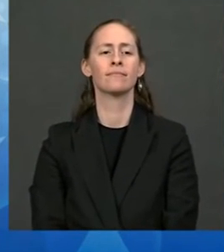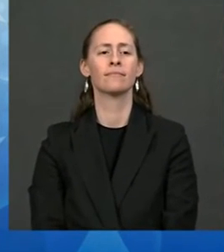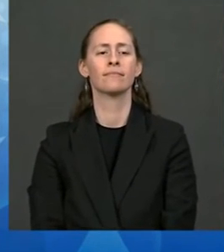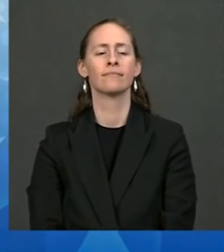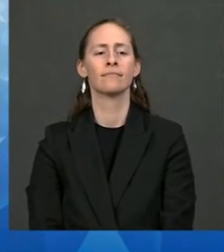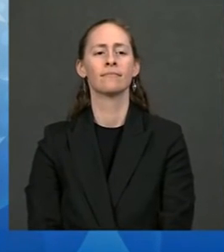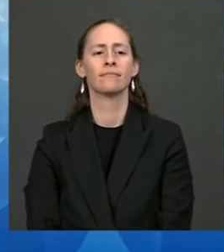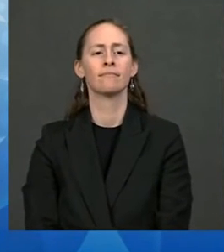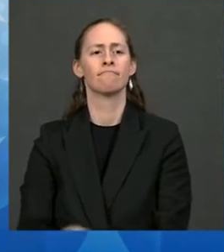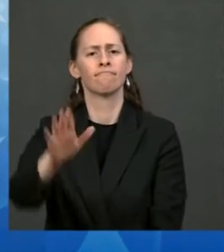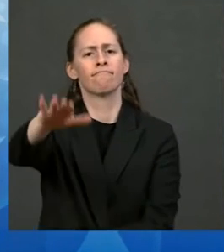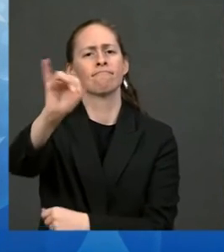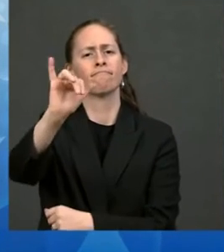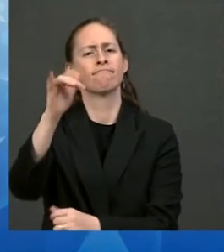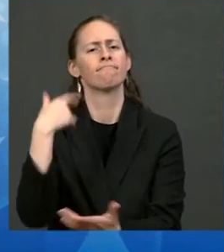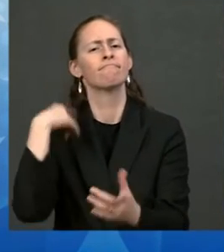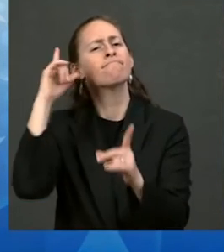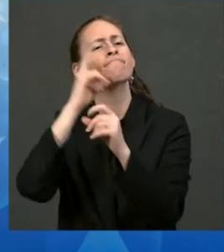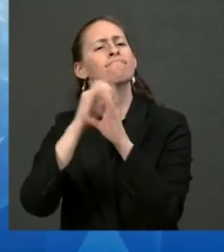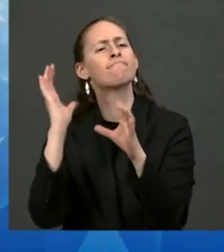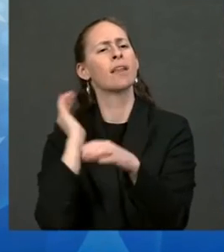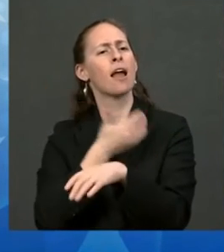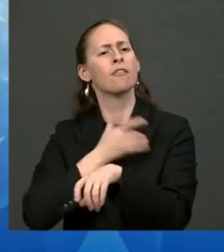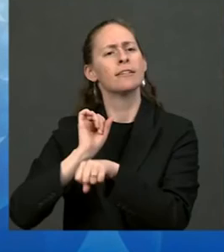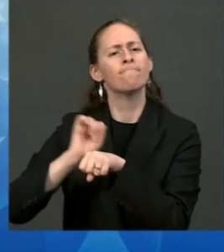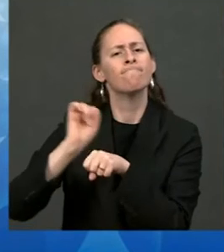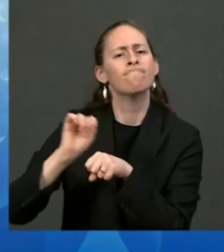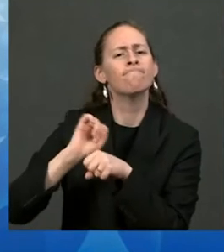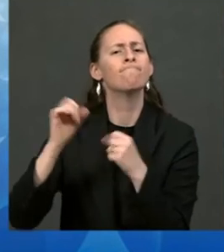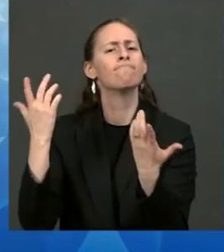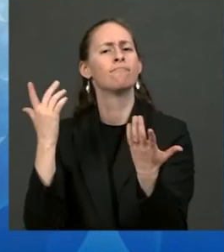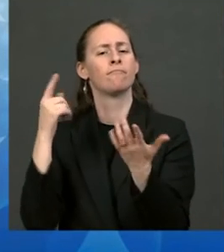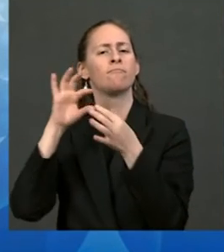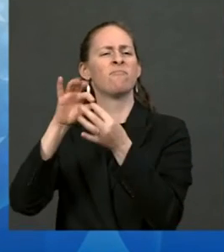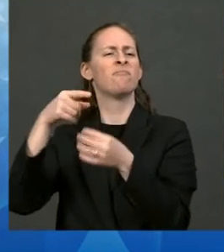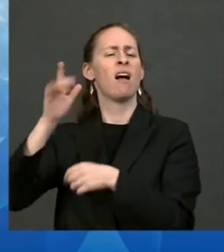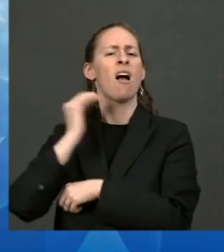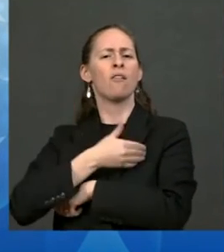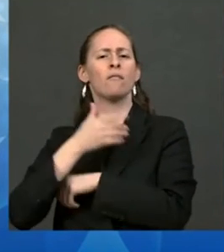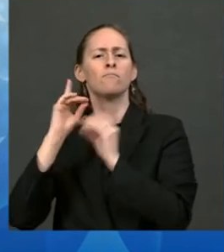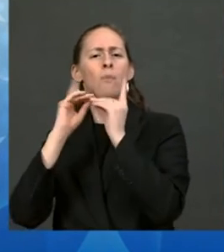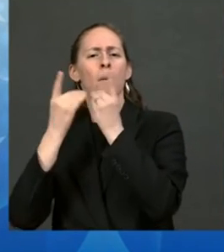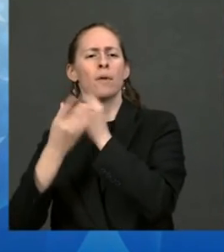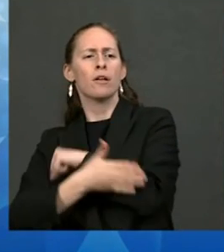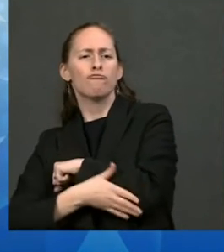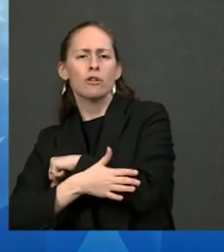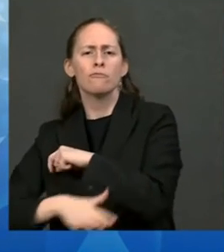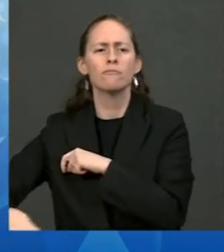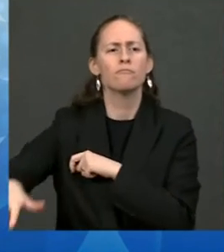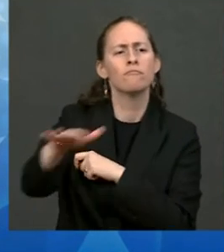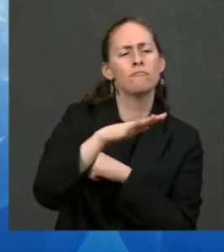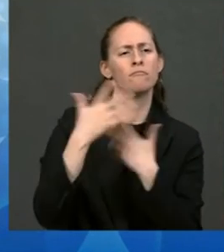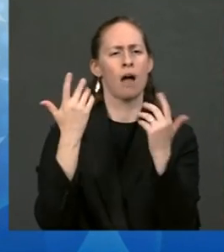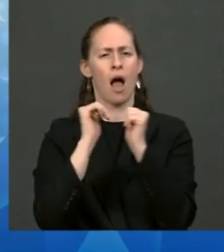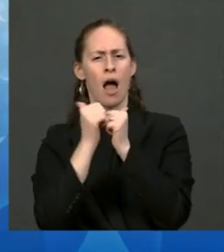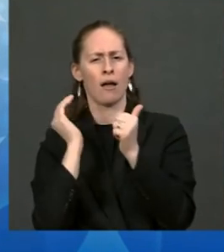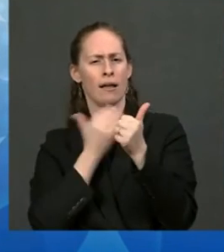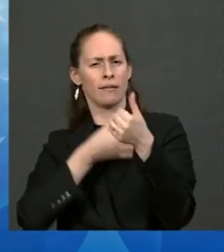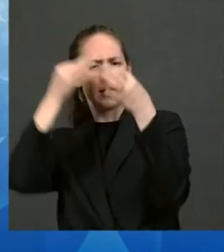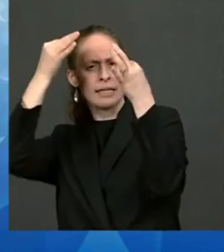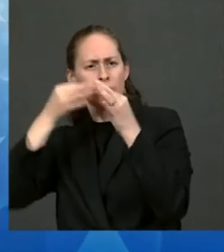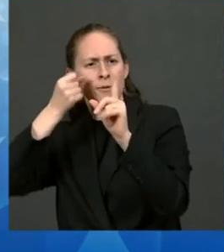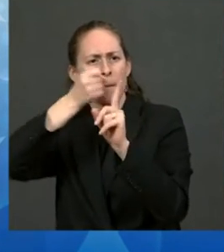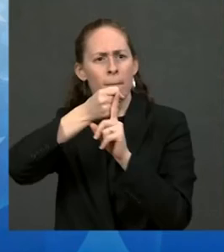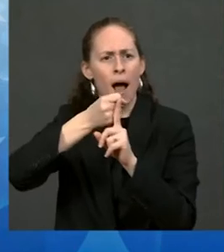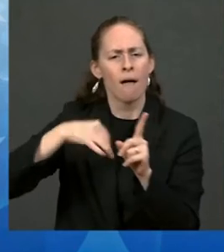restoring tribal homelands and empowering tribes to make decisions for their communities, or putting the power of the federal government